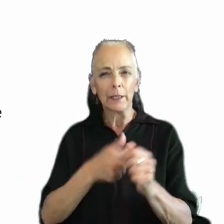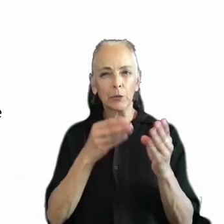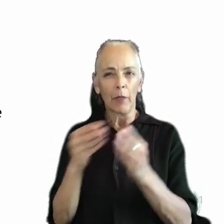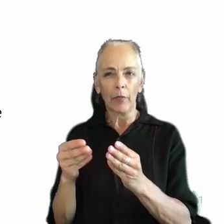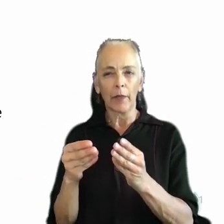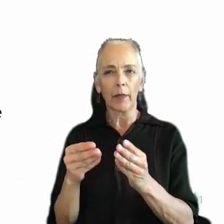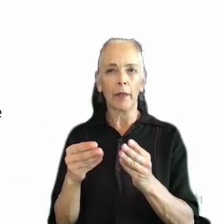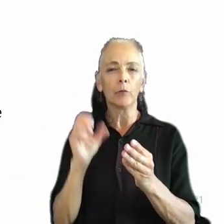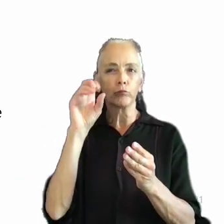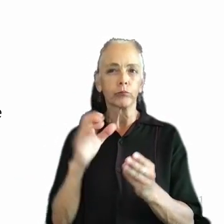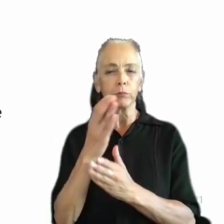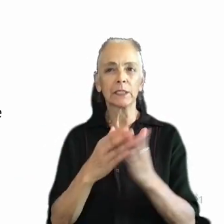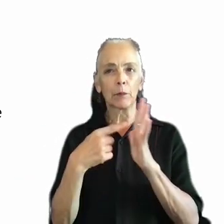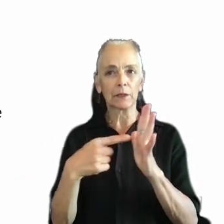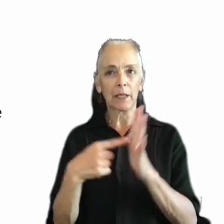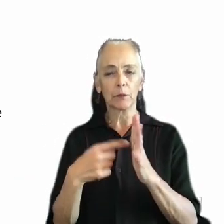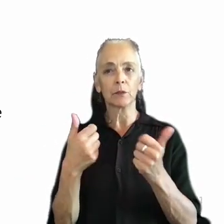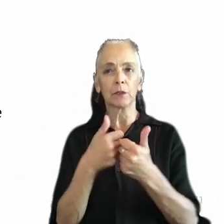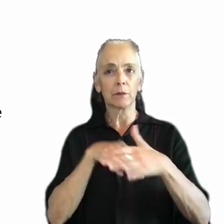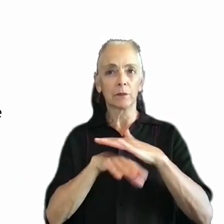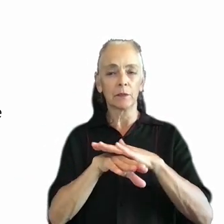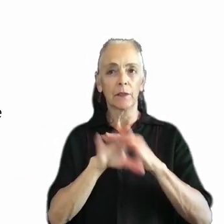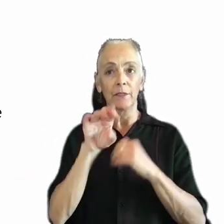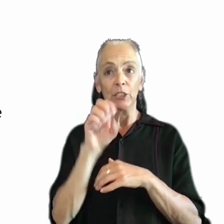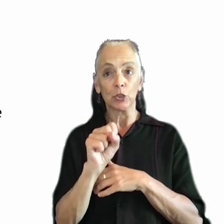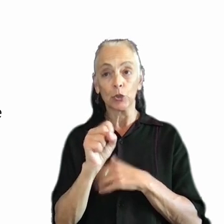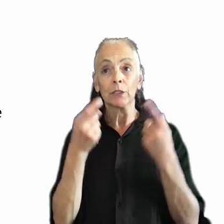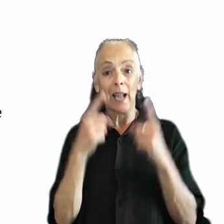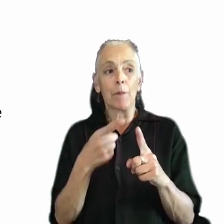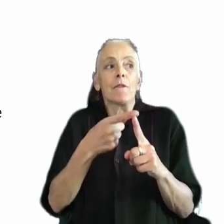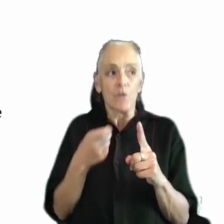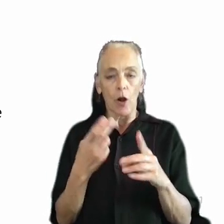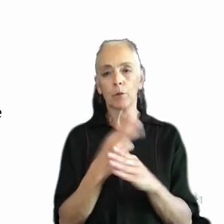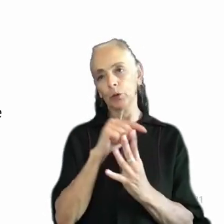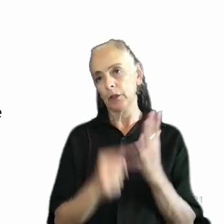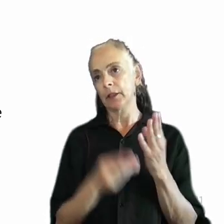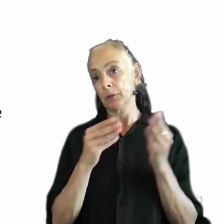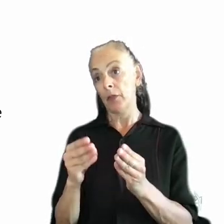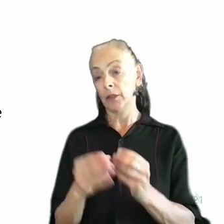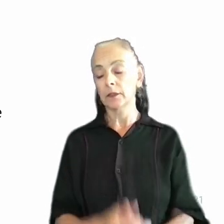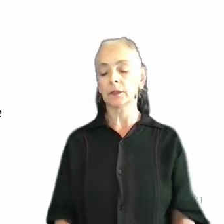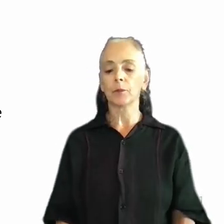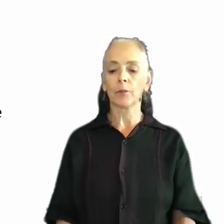examples of game accessibility features that were a direct result of using these methods with our game studio teams.